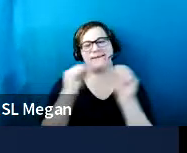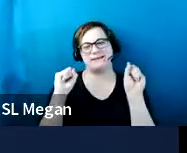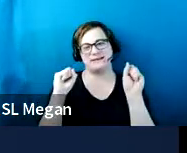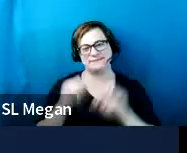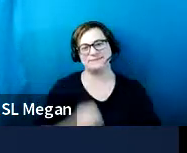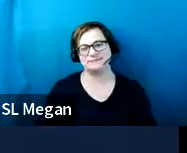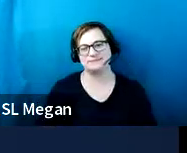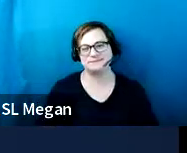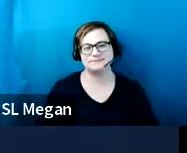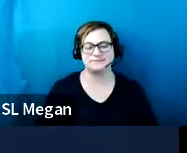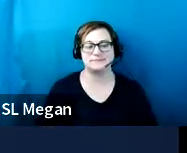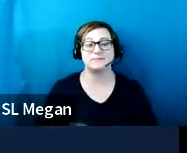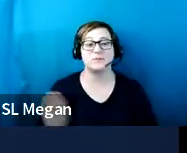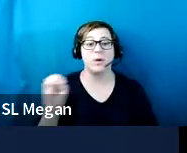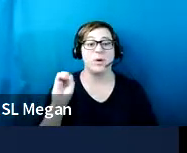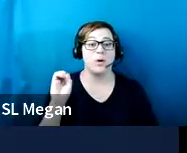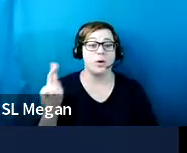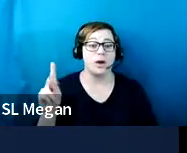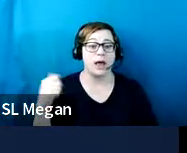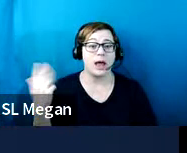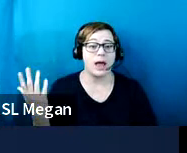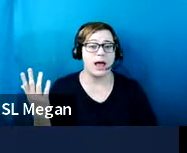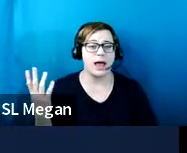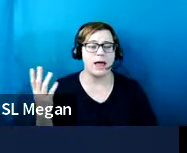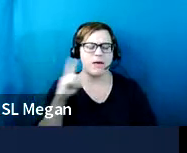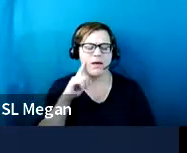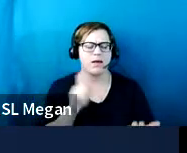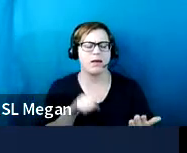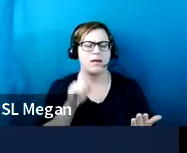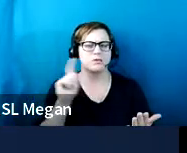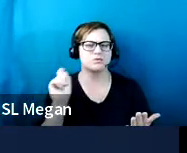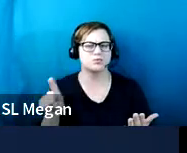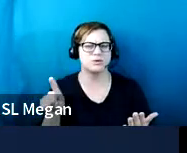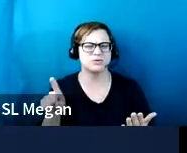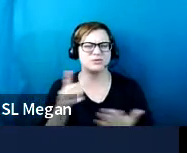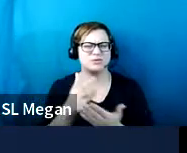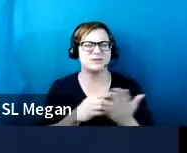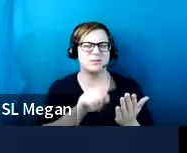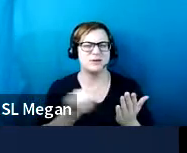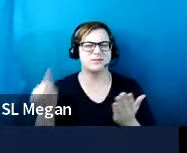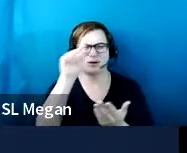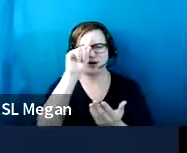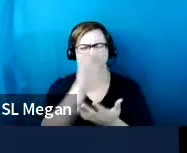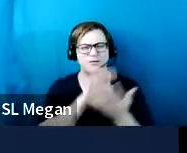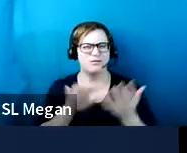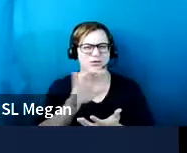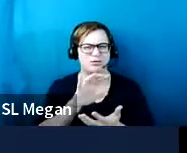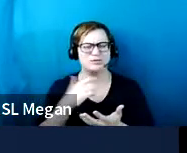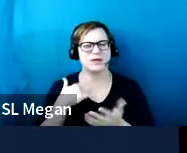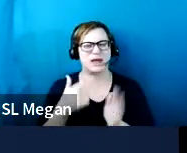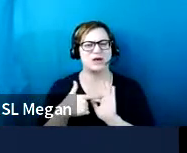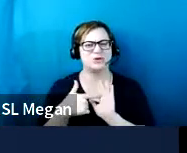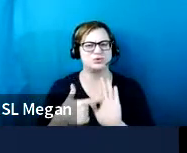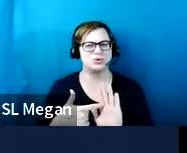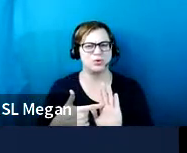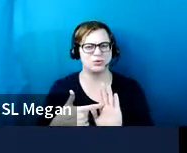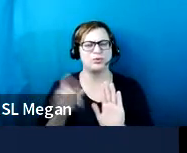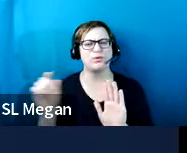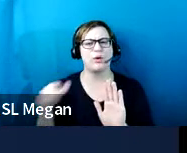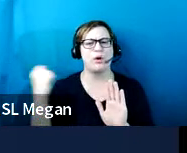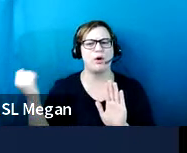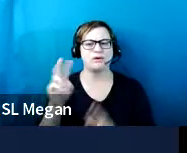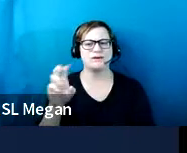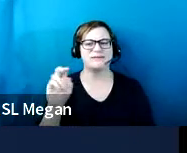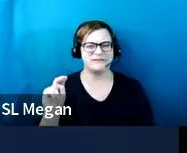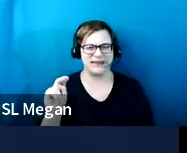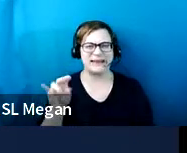Okay. Uh, got a question. Uh, there was a little bit of of confusion when I was showing the alternate van